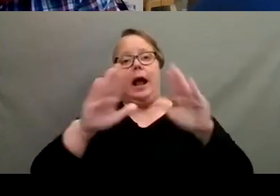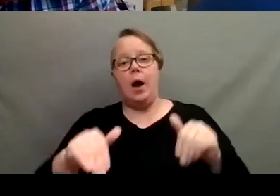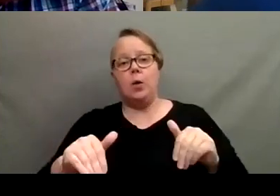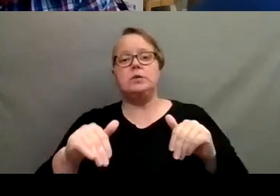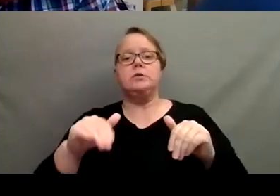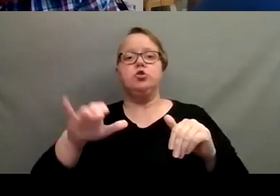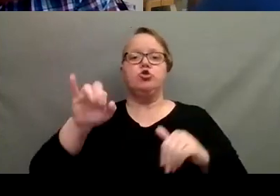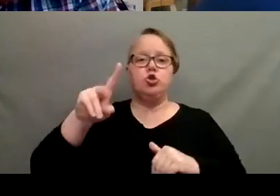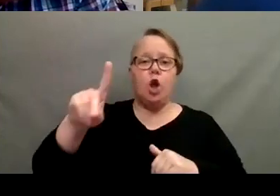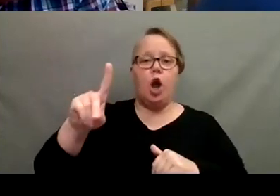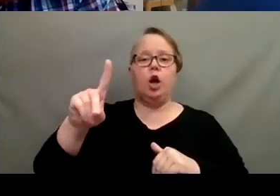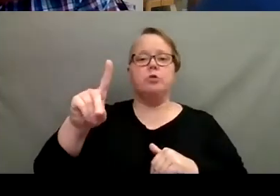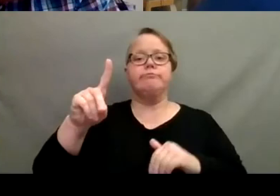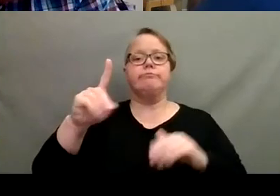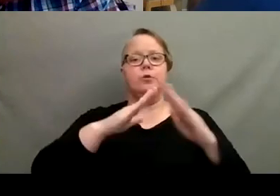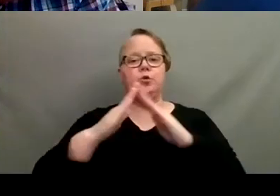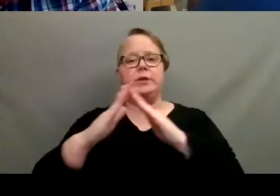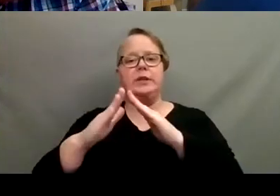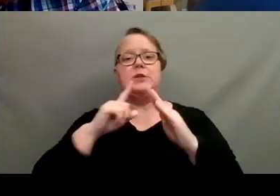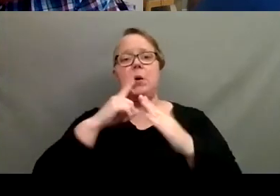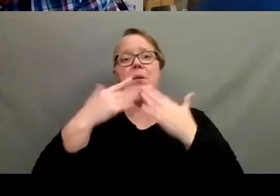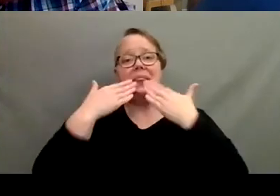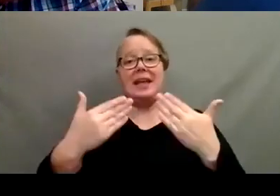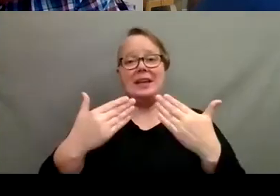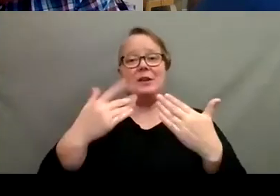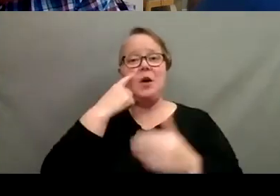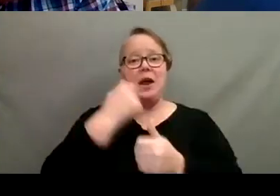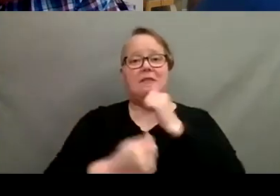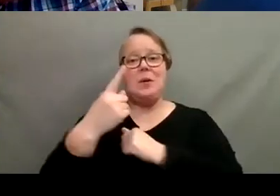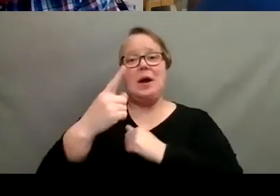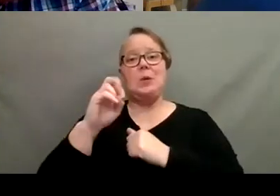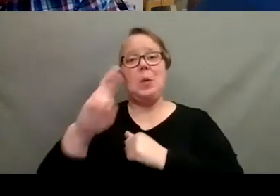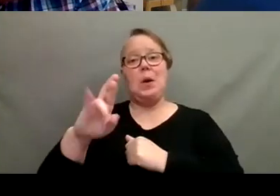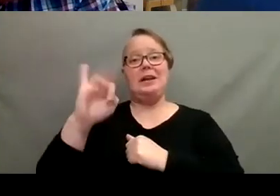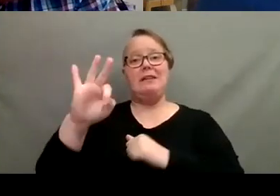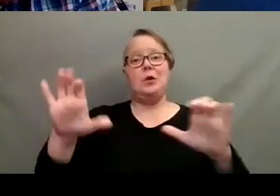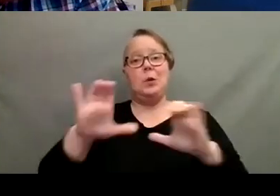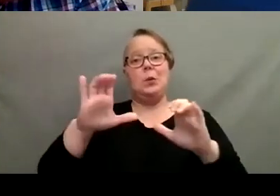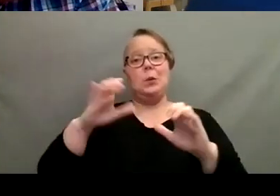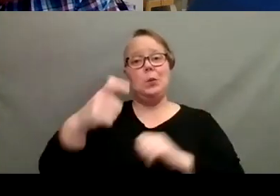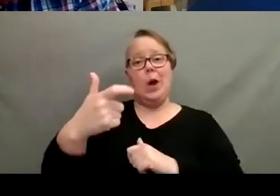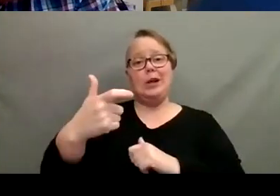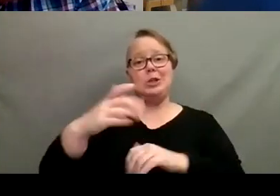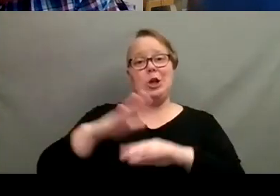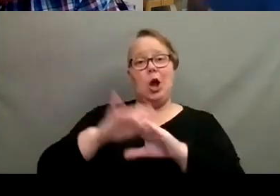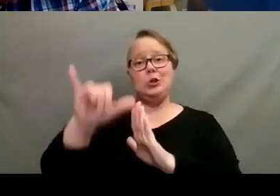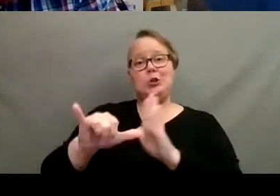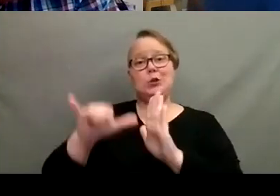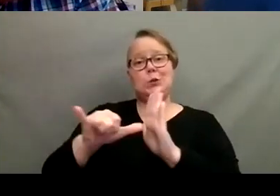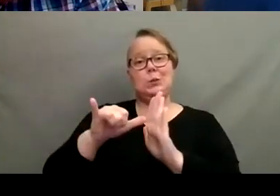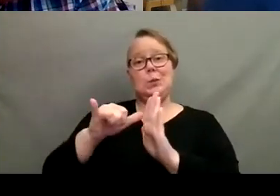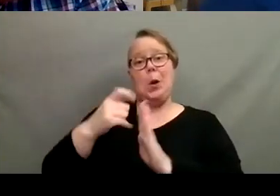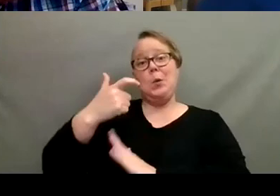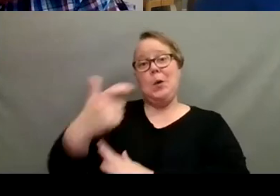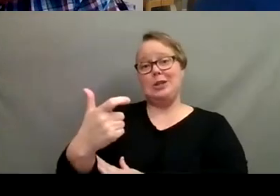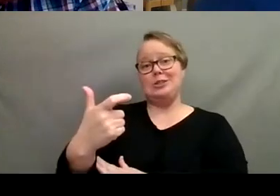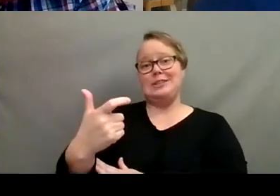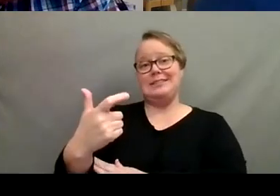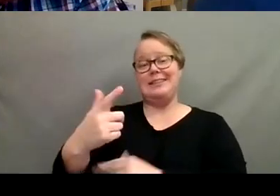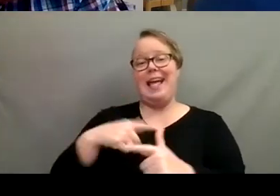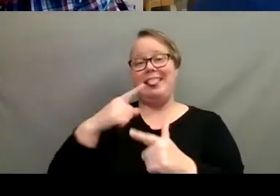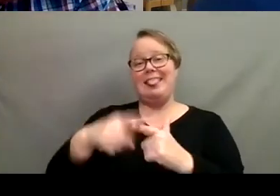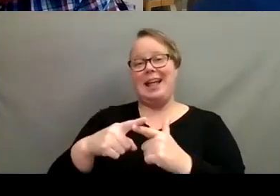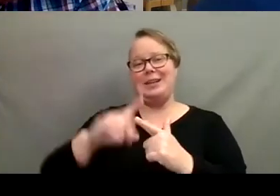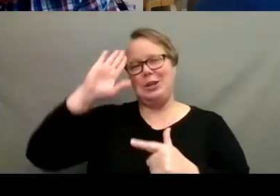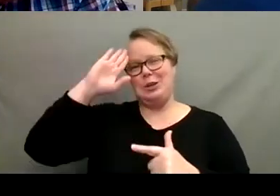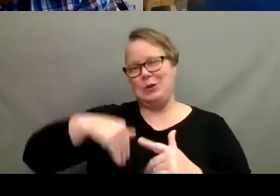thank you for doing what you do best. that is listening or in the case, if you're watching this on YouTube, watching. And then, you